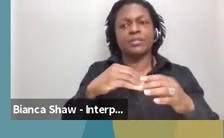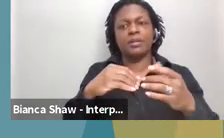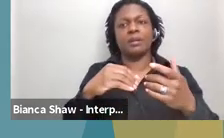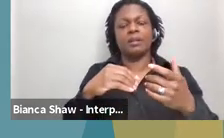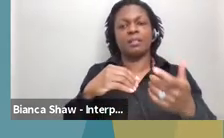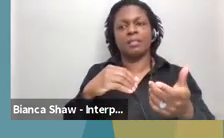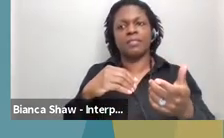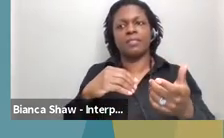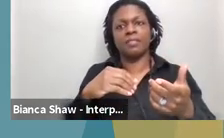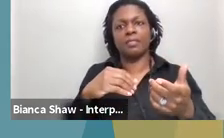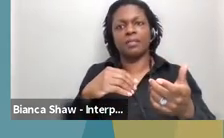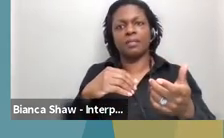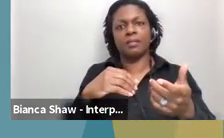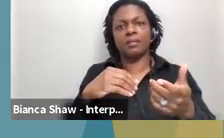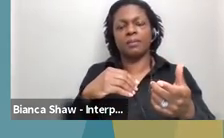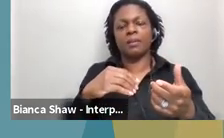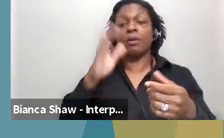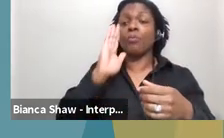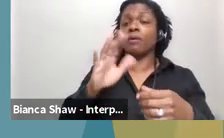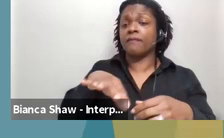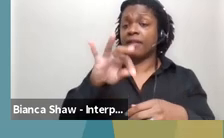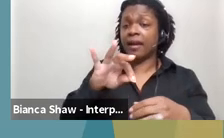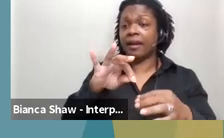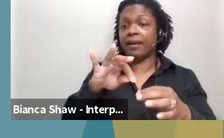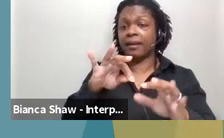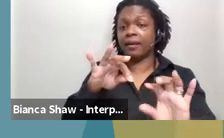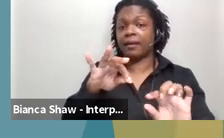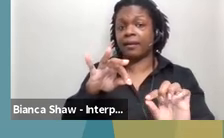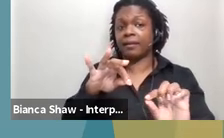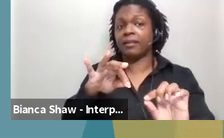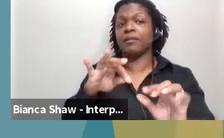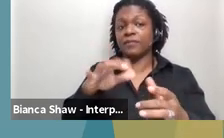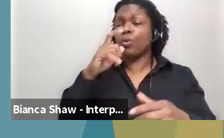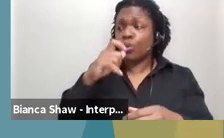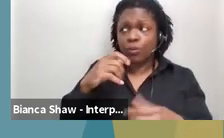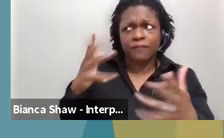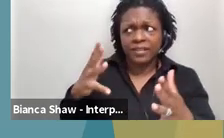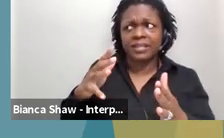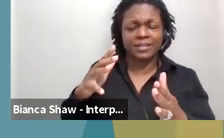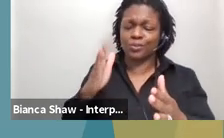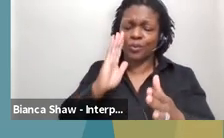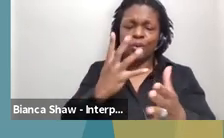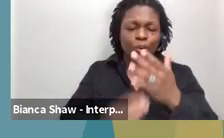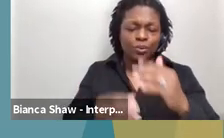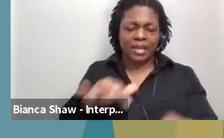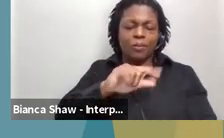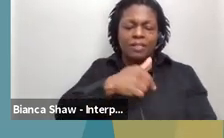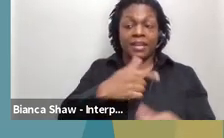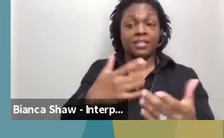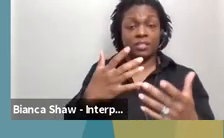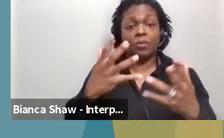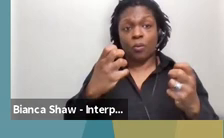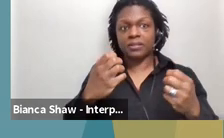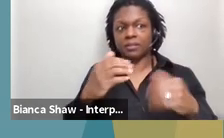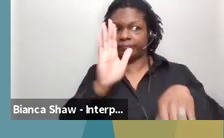will lose Medicaid eligibility so that they can begin preparing, um, for what they may need to, uh, um,